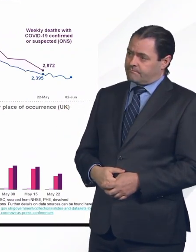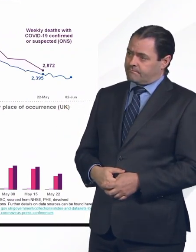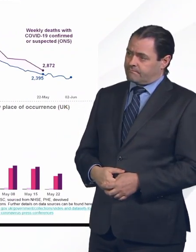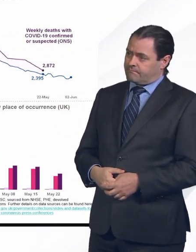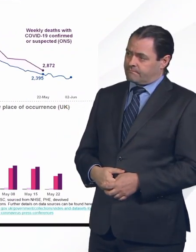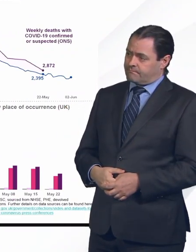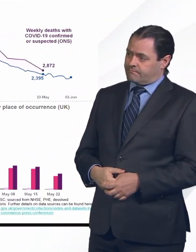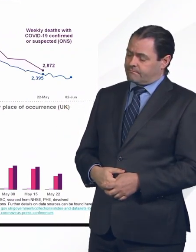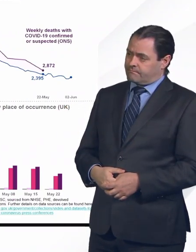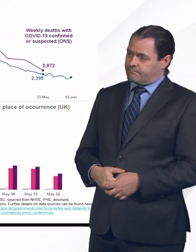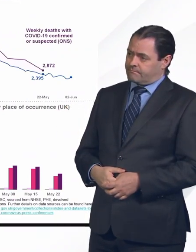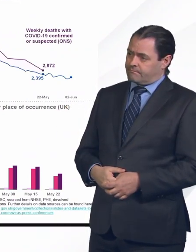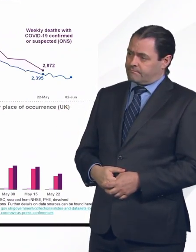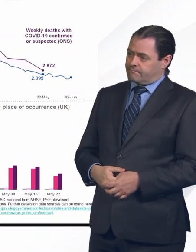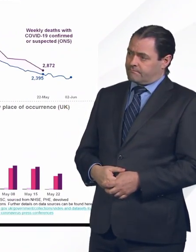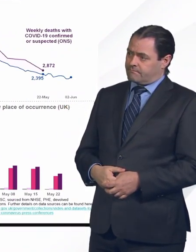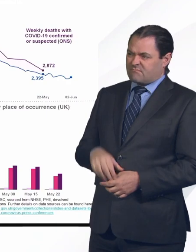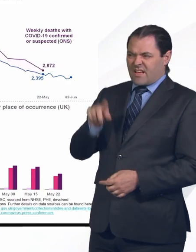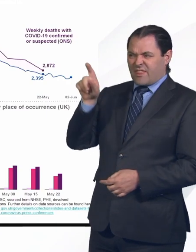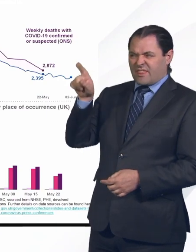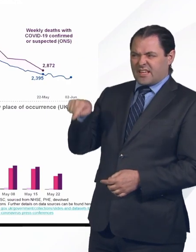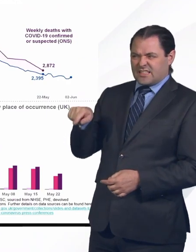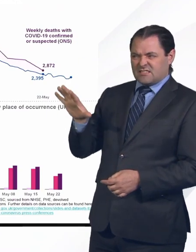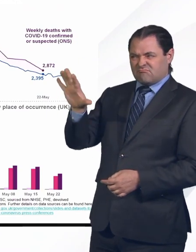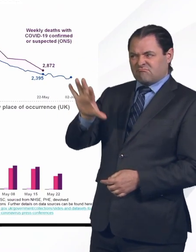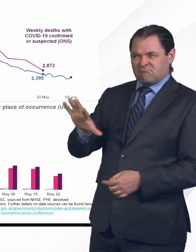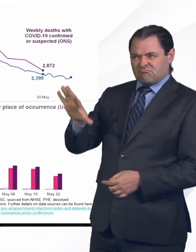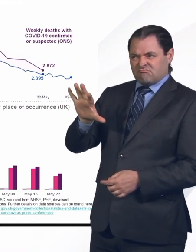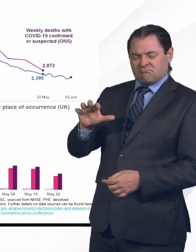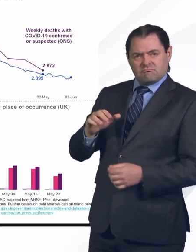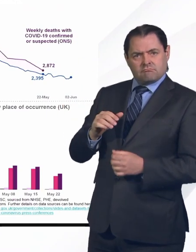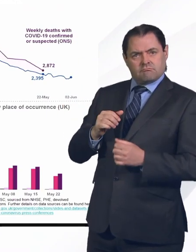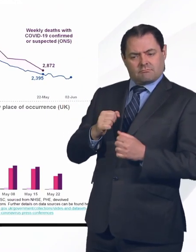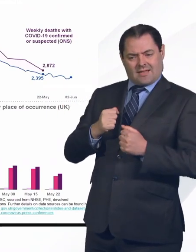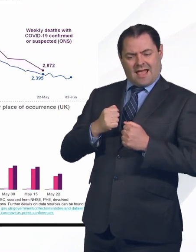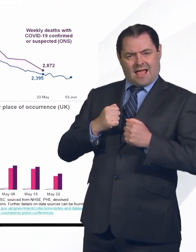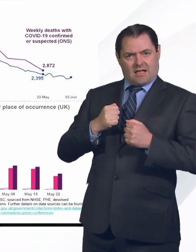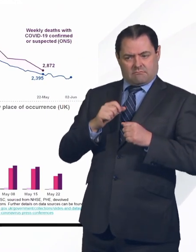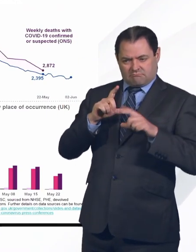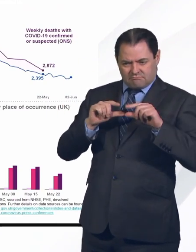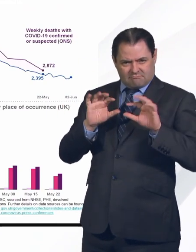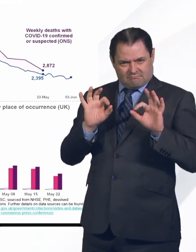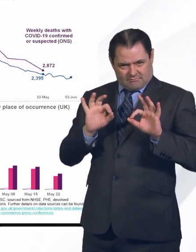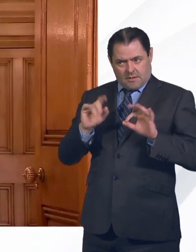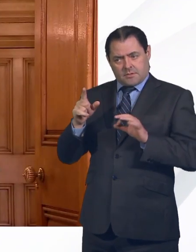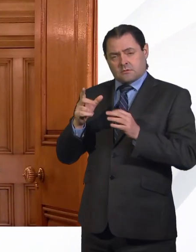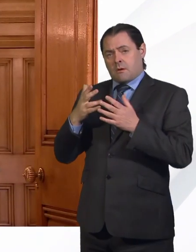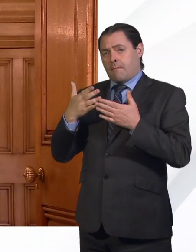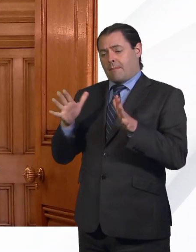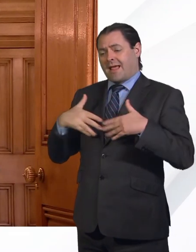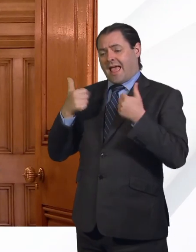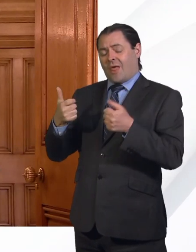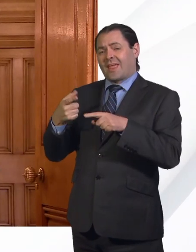We don't capture in these charts, but we do capture in a report published by Public Health England today,